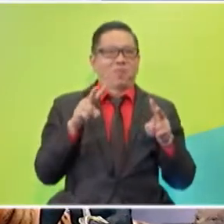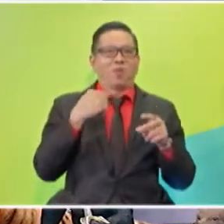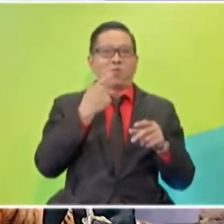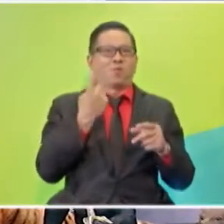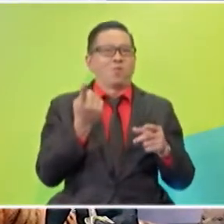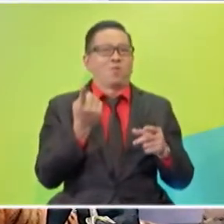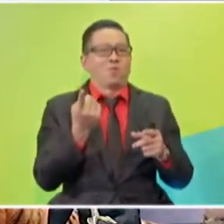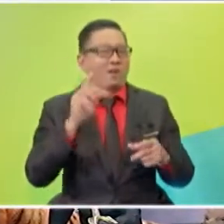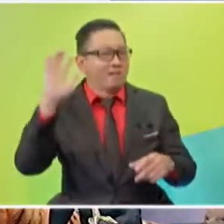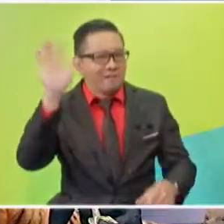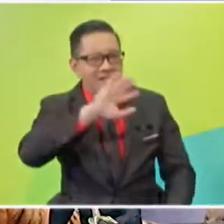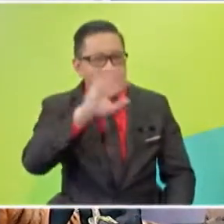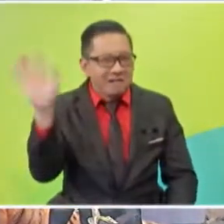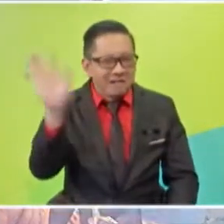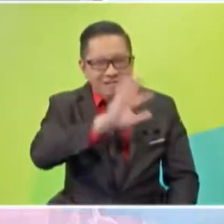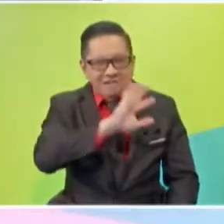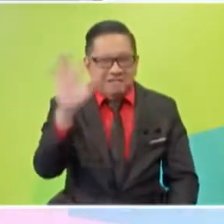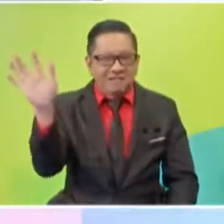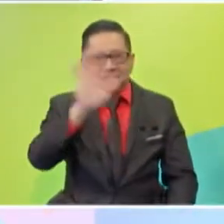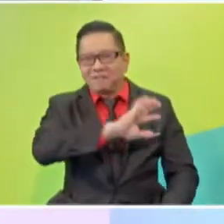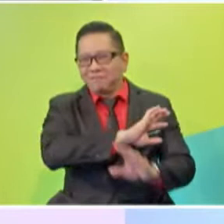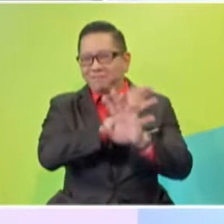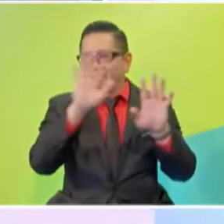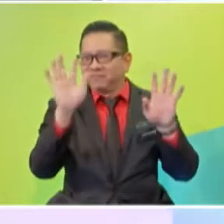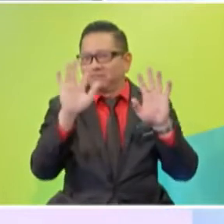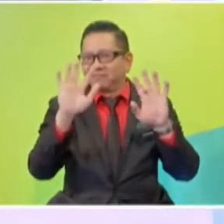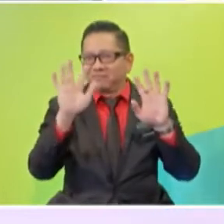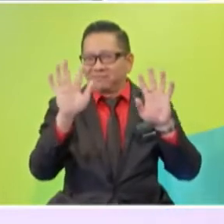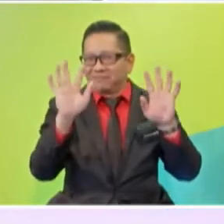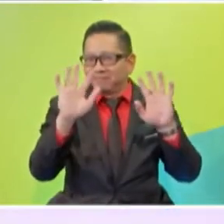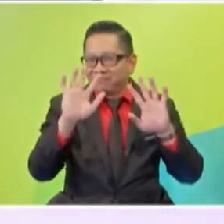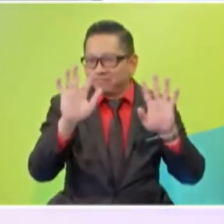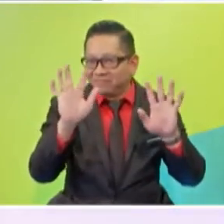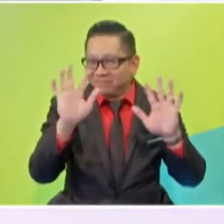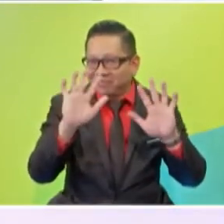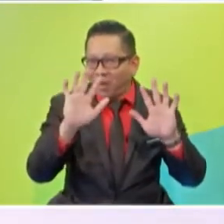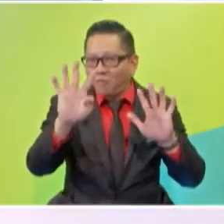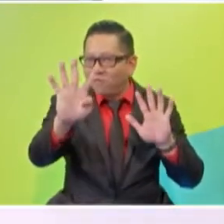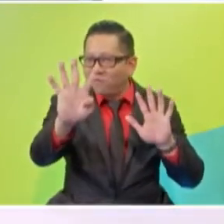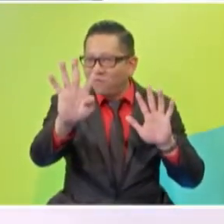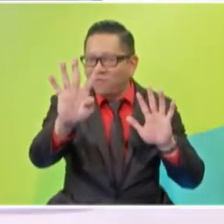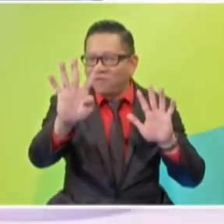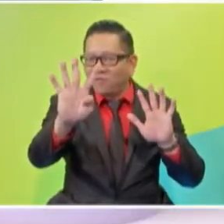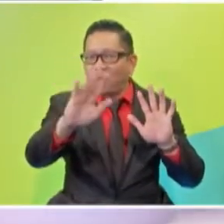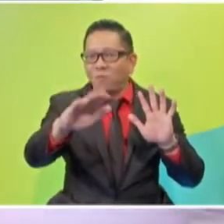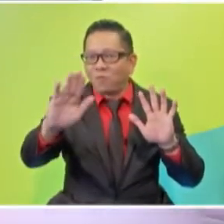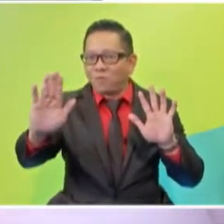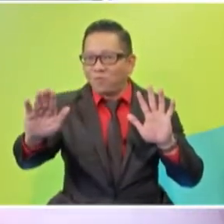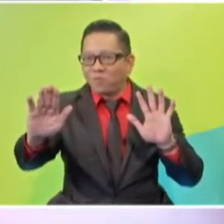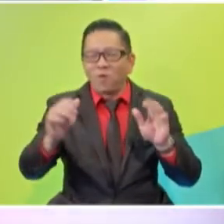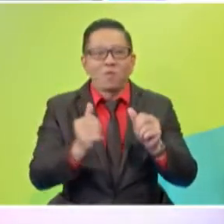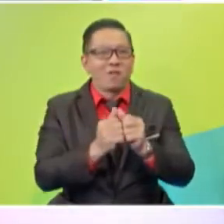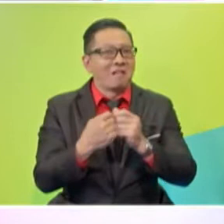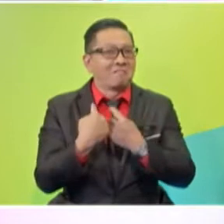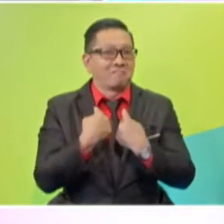everyone. Hi. There we go. We have four amazing pupils that are going to join us.